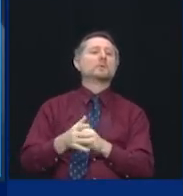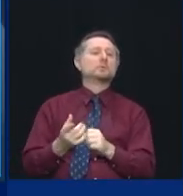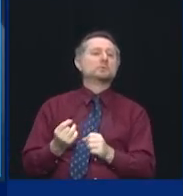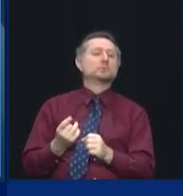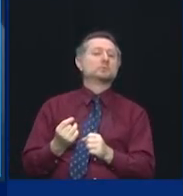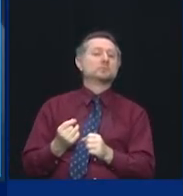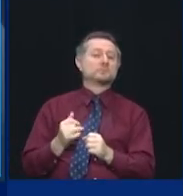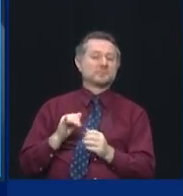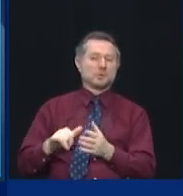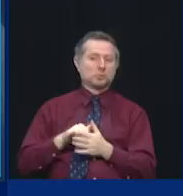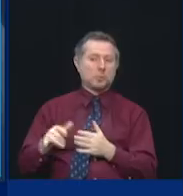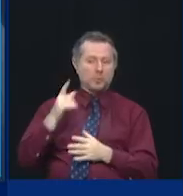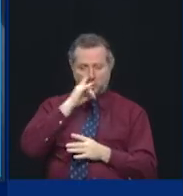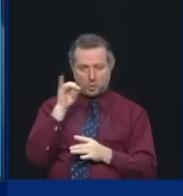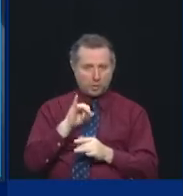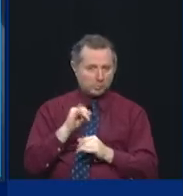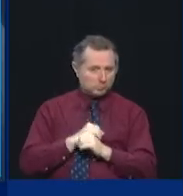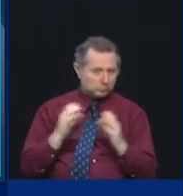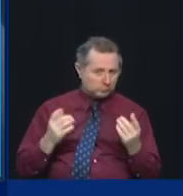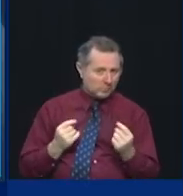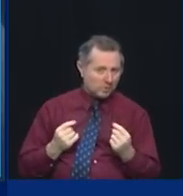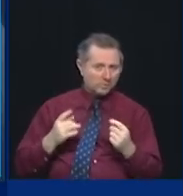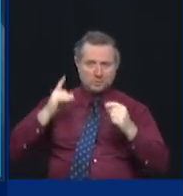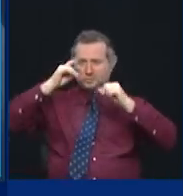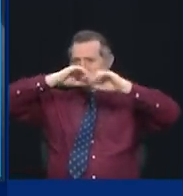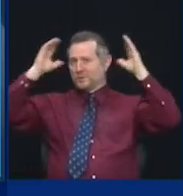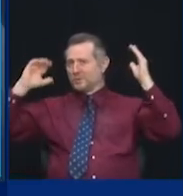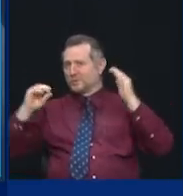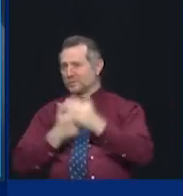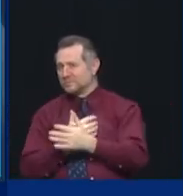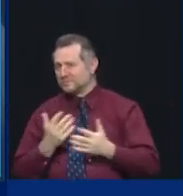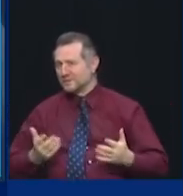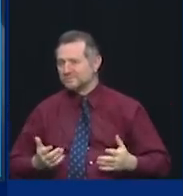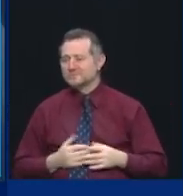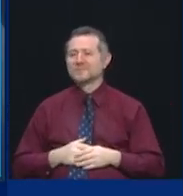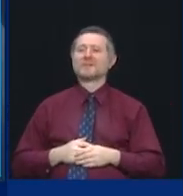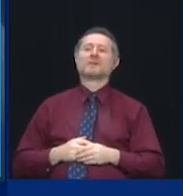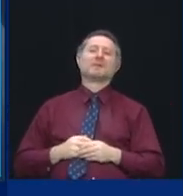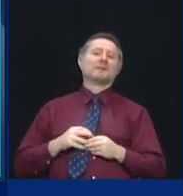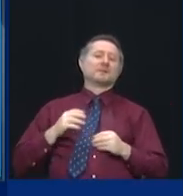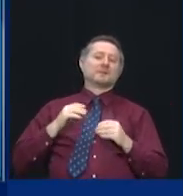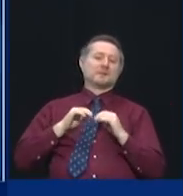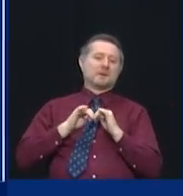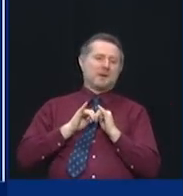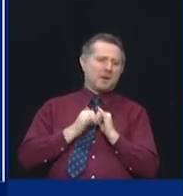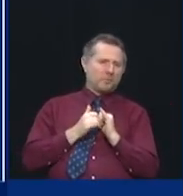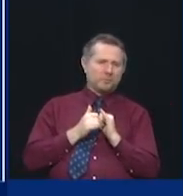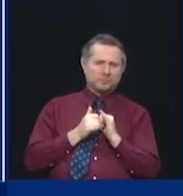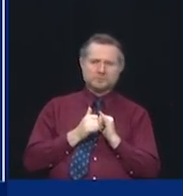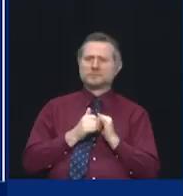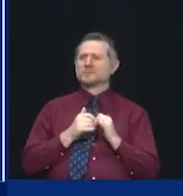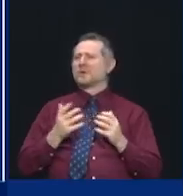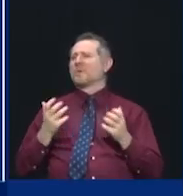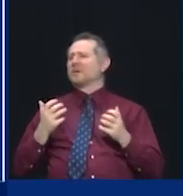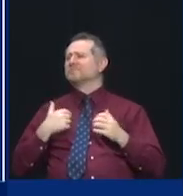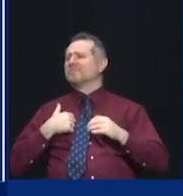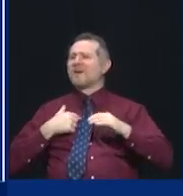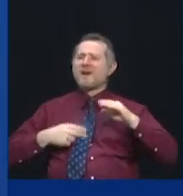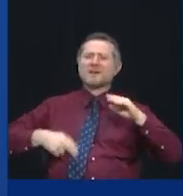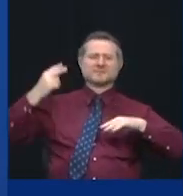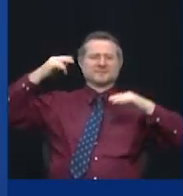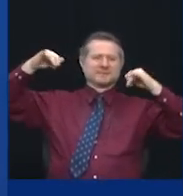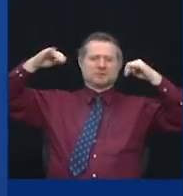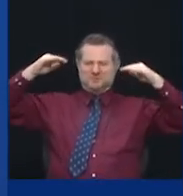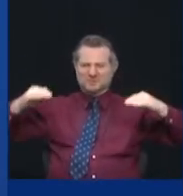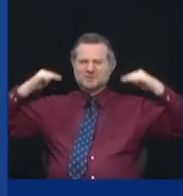about reimagination, and setting the bar high on what we want to do. We're going